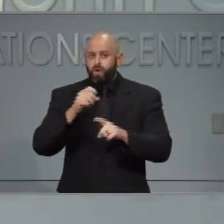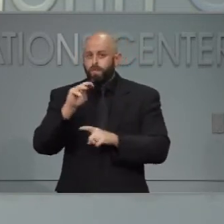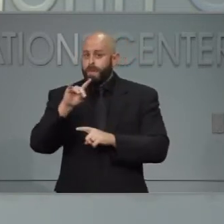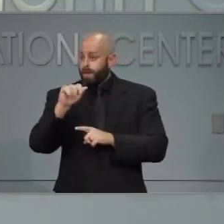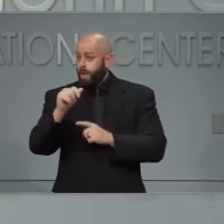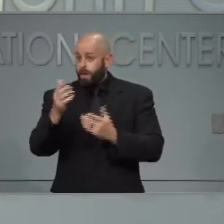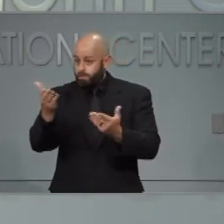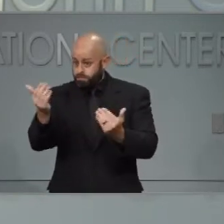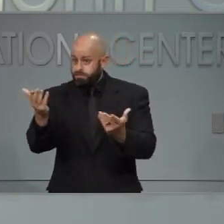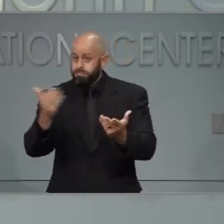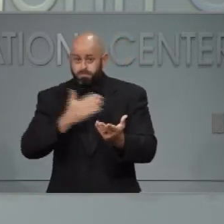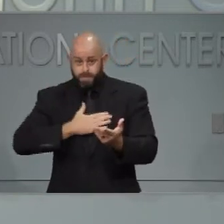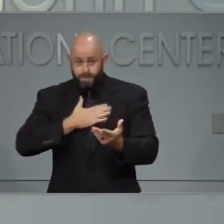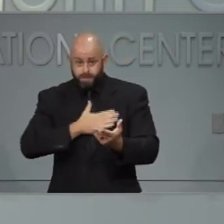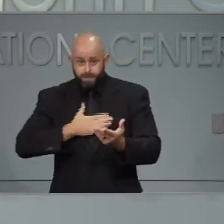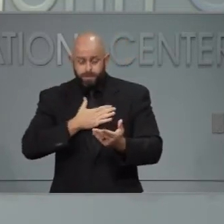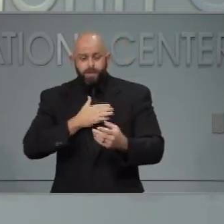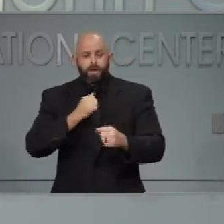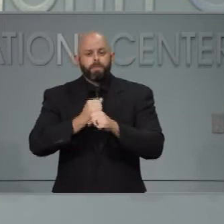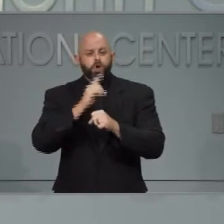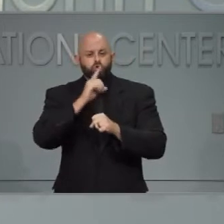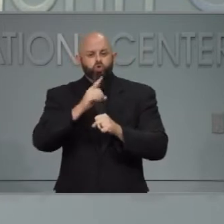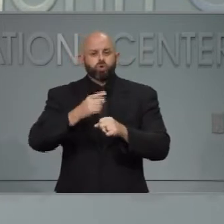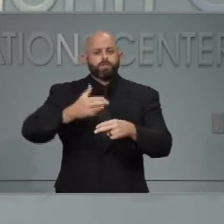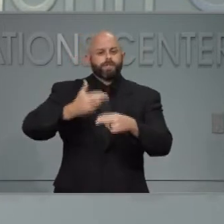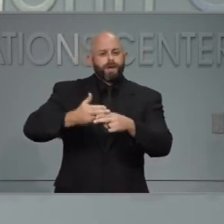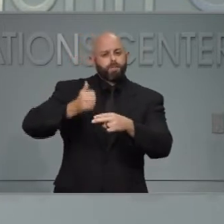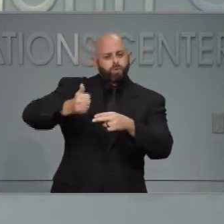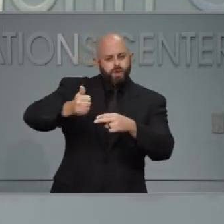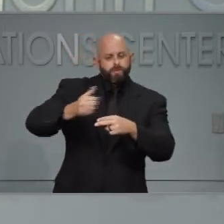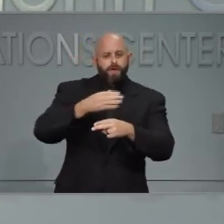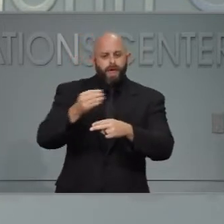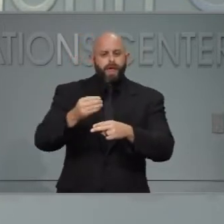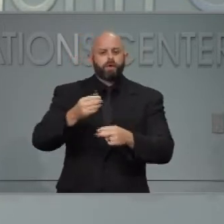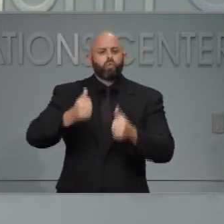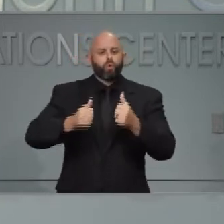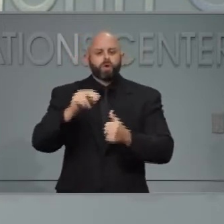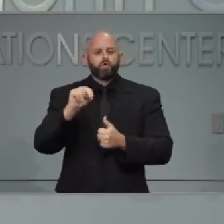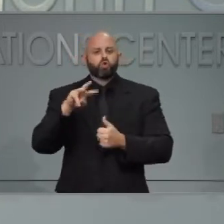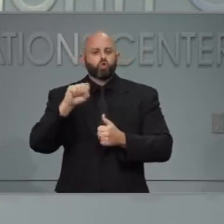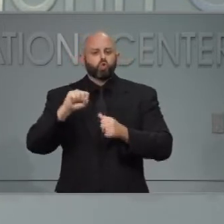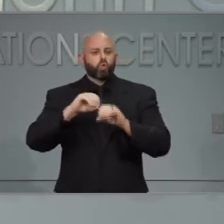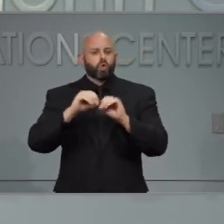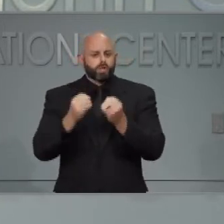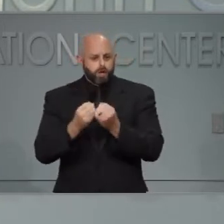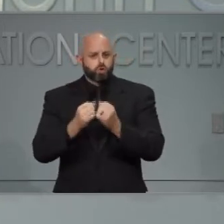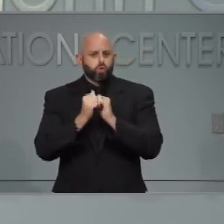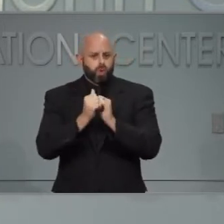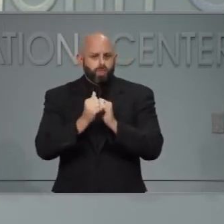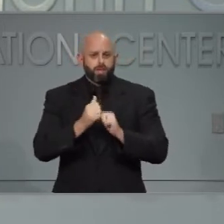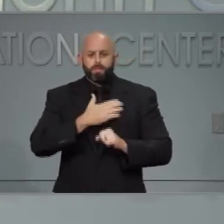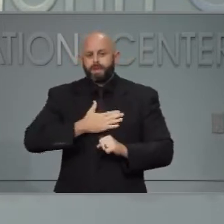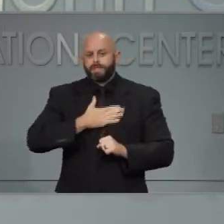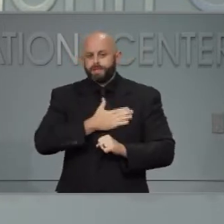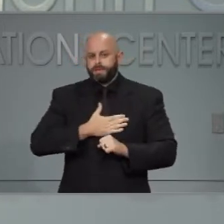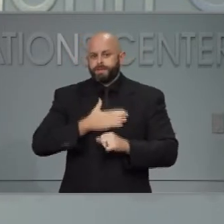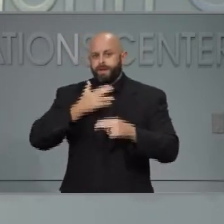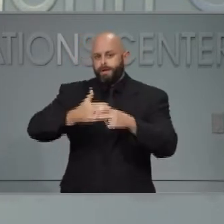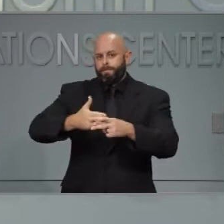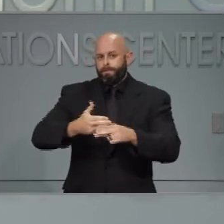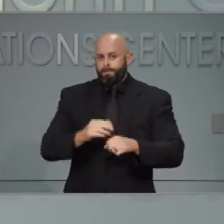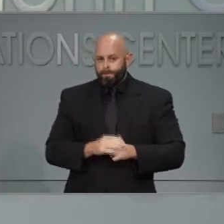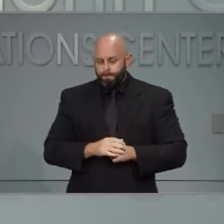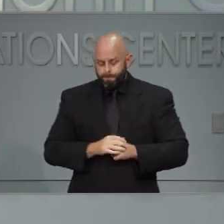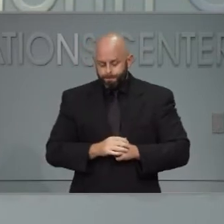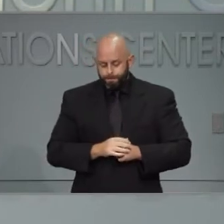And if you can make sure you identify yourself and the organization you represent, we would appreciate it. And we'll take our